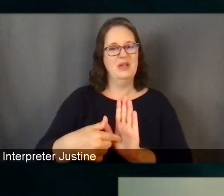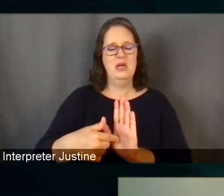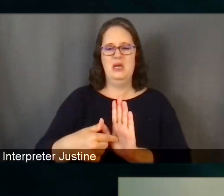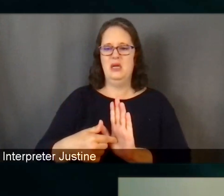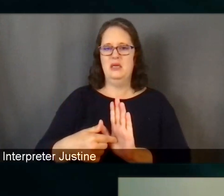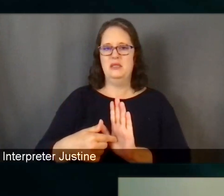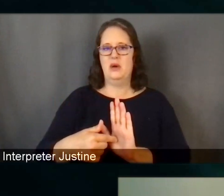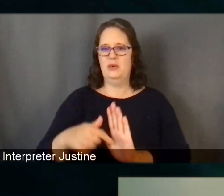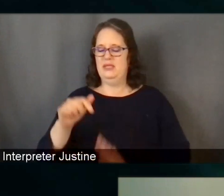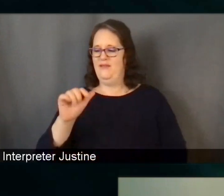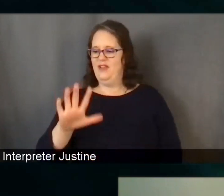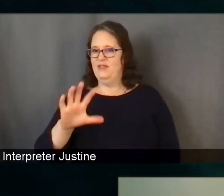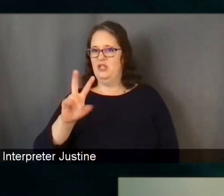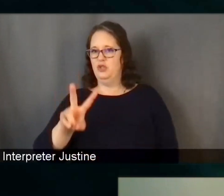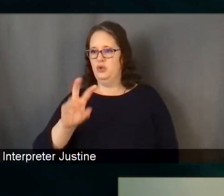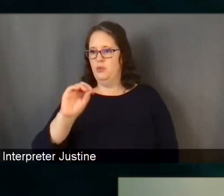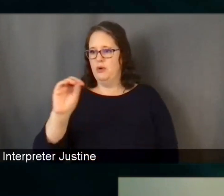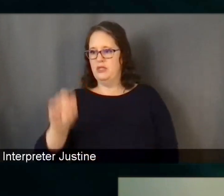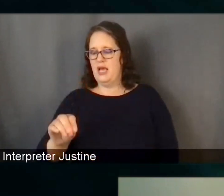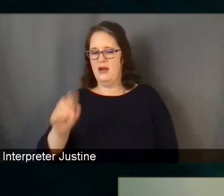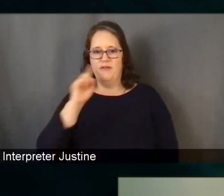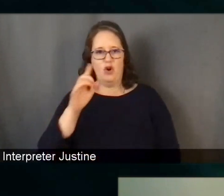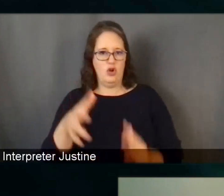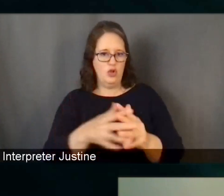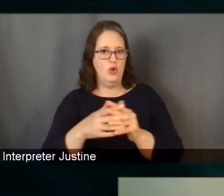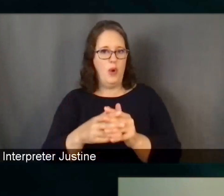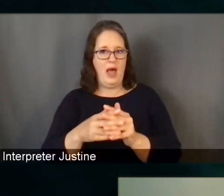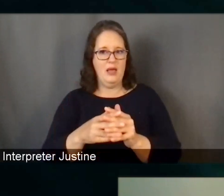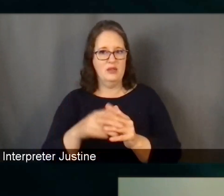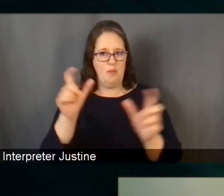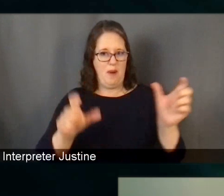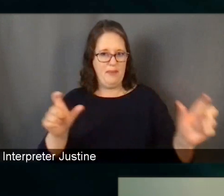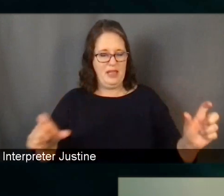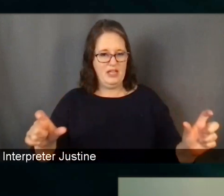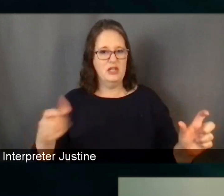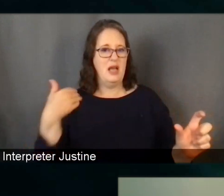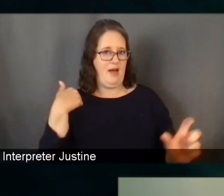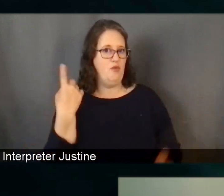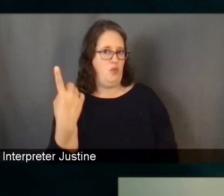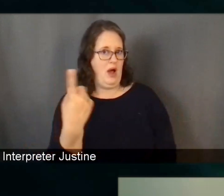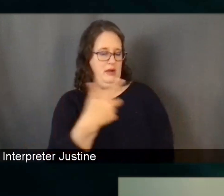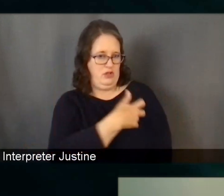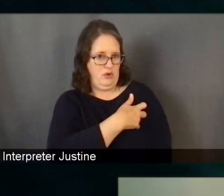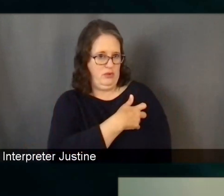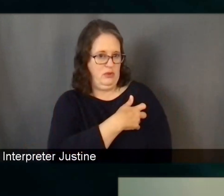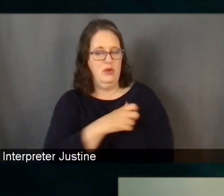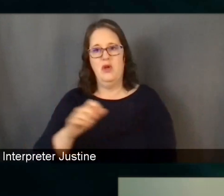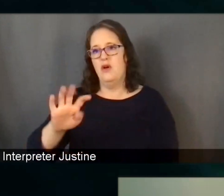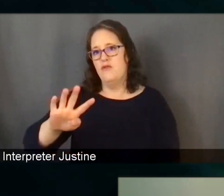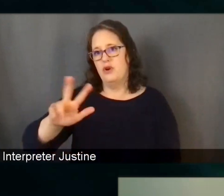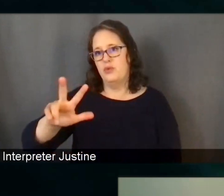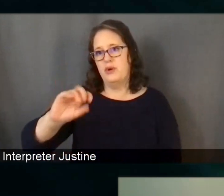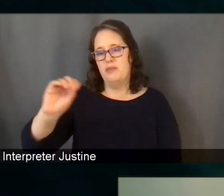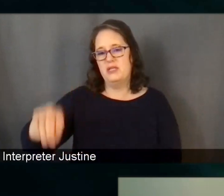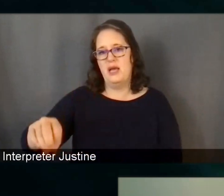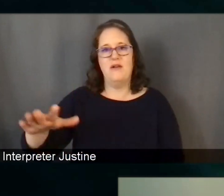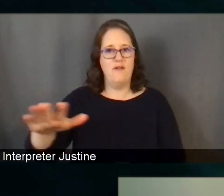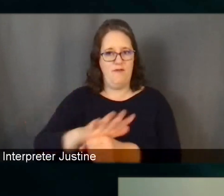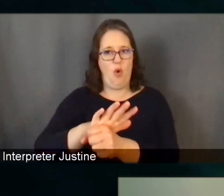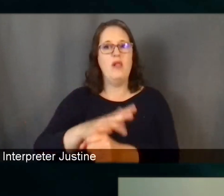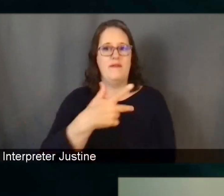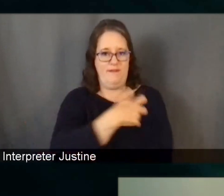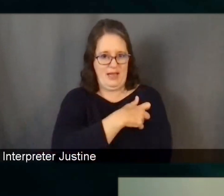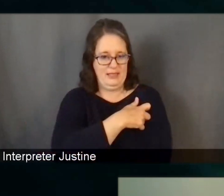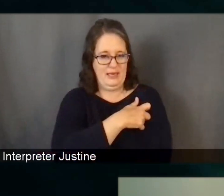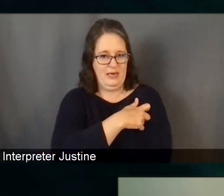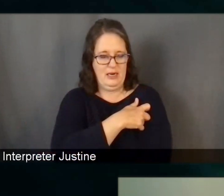% of the U.S. population with one dose and about 43% fully vaccinated. And that's